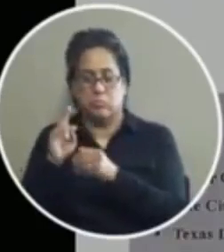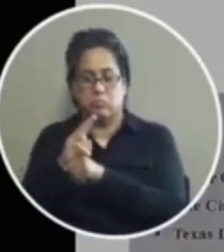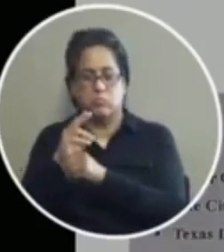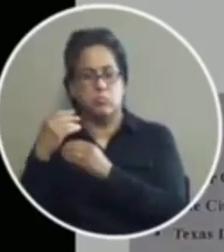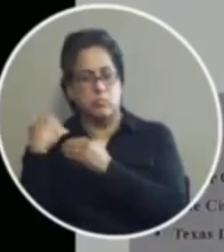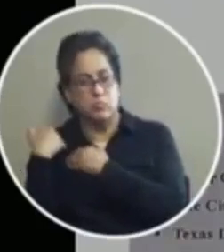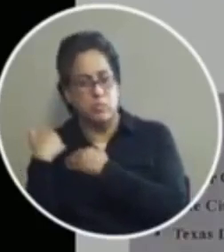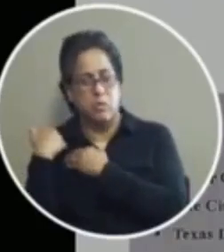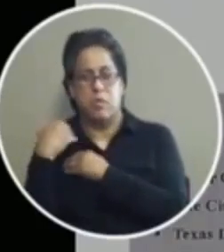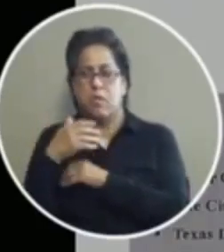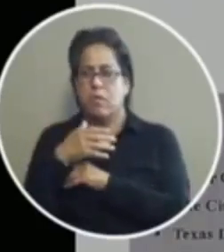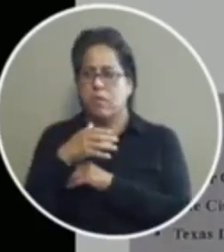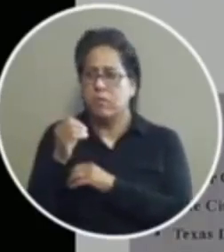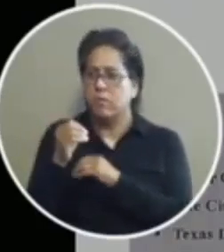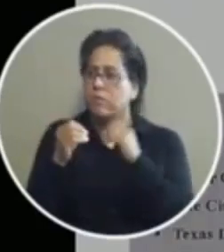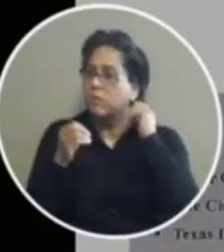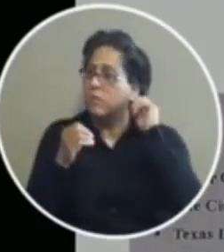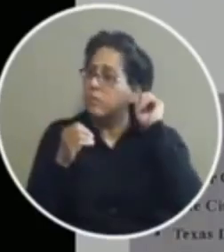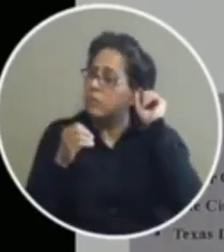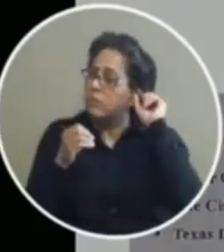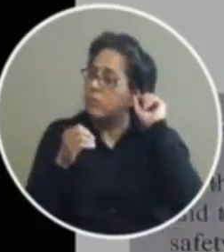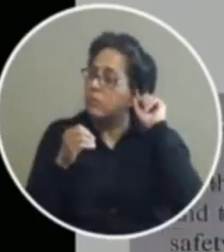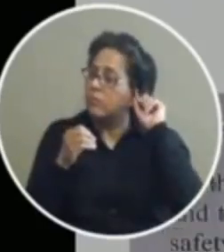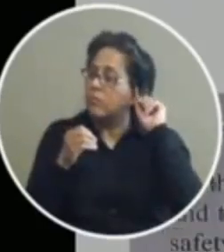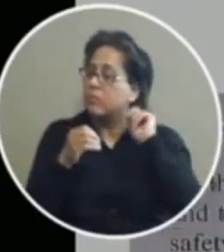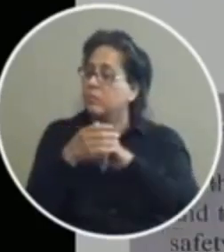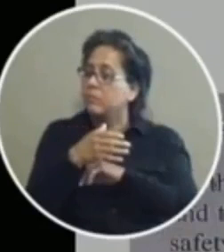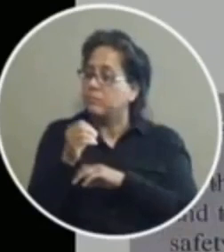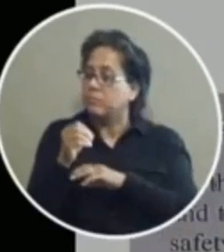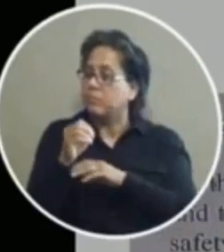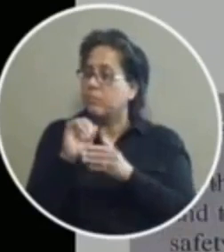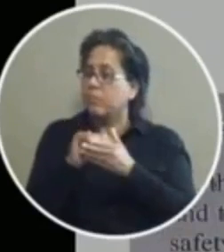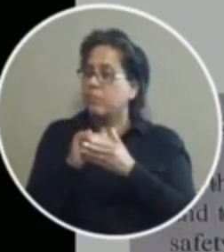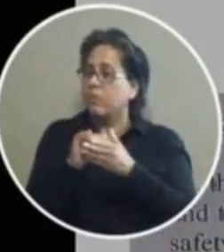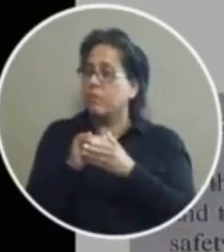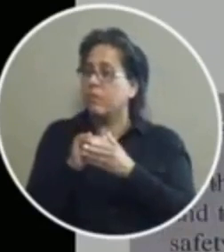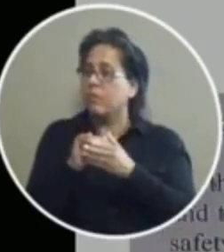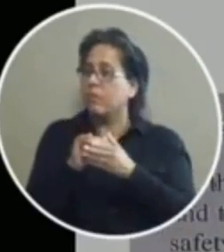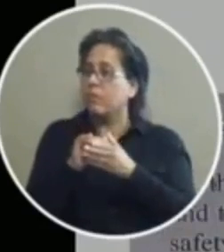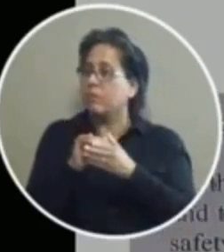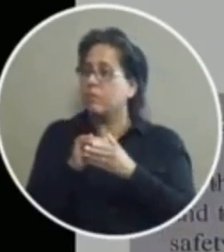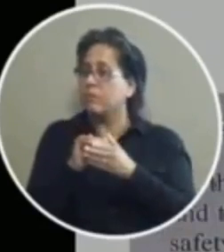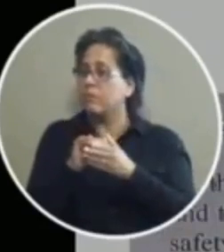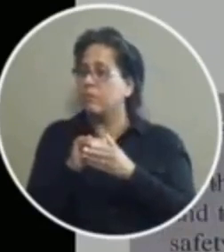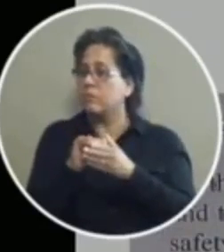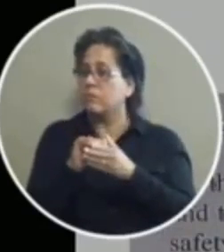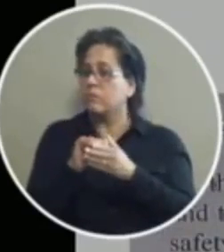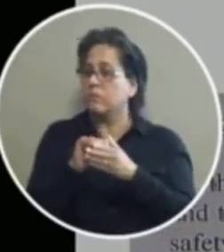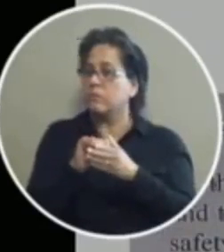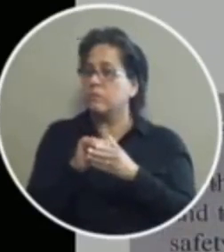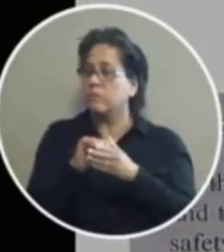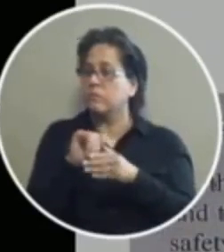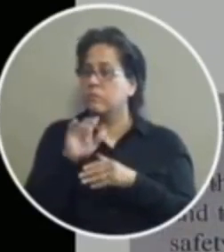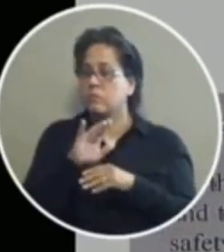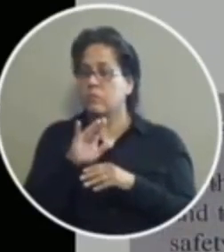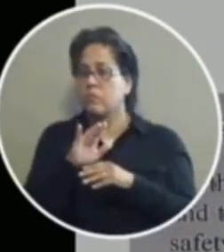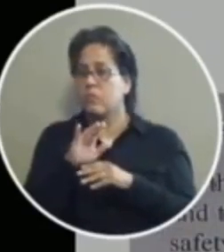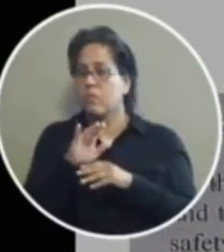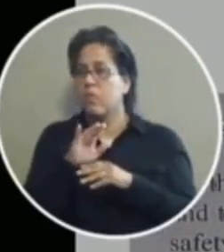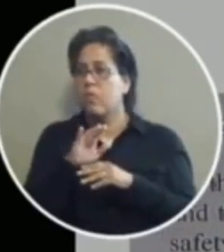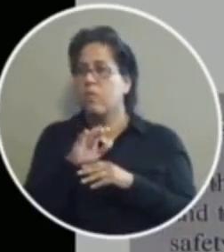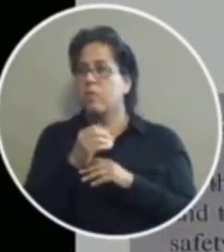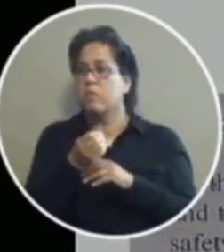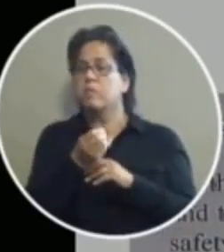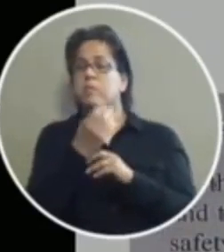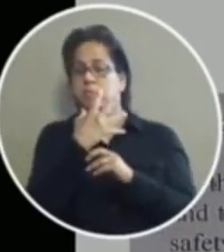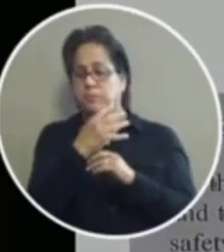individuals who commit the non-violent crime of possessing excuse me i was asking i to do there